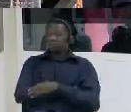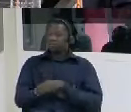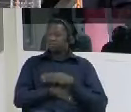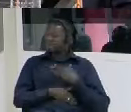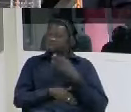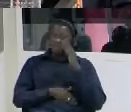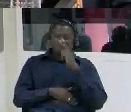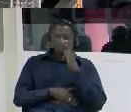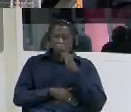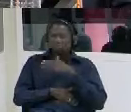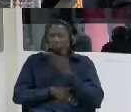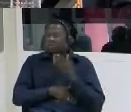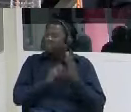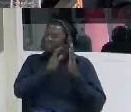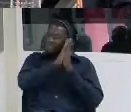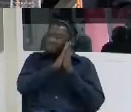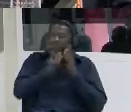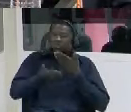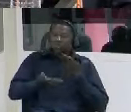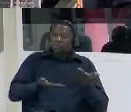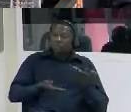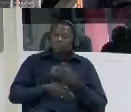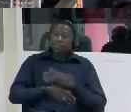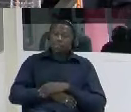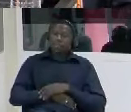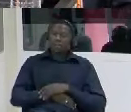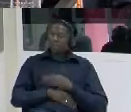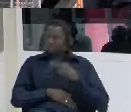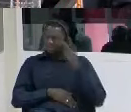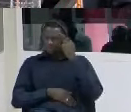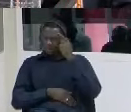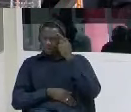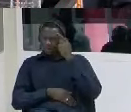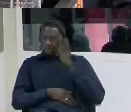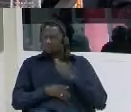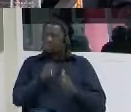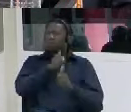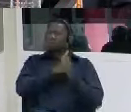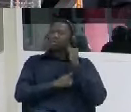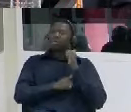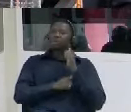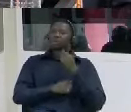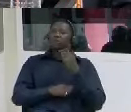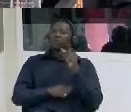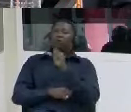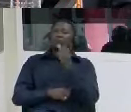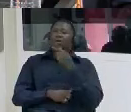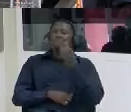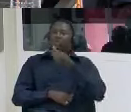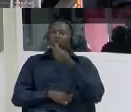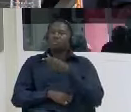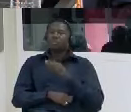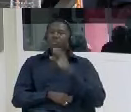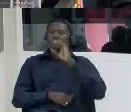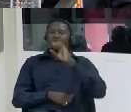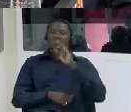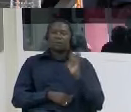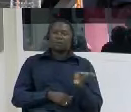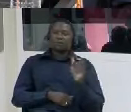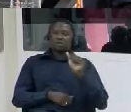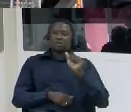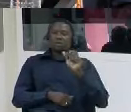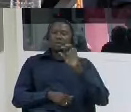to sleep yes then we decided to go back to chara asir where my sister also